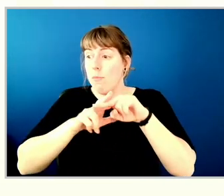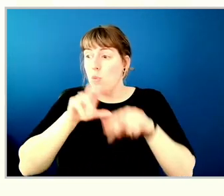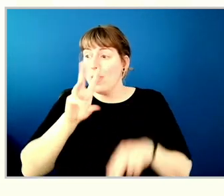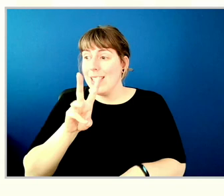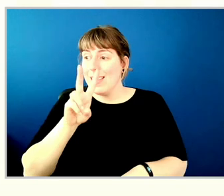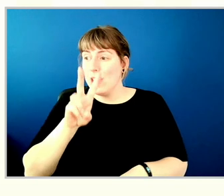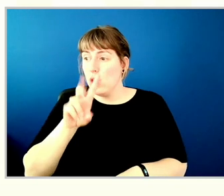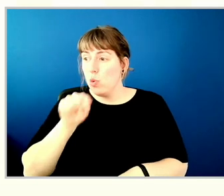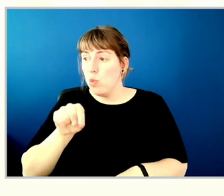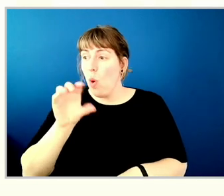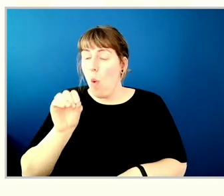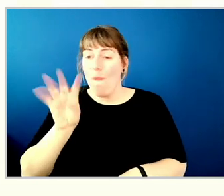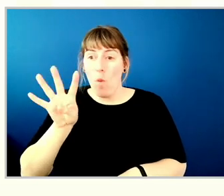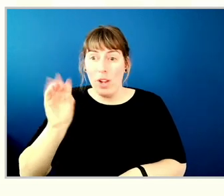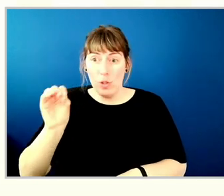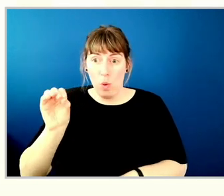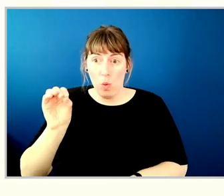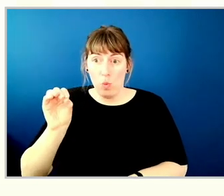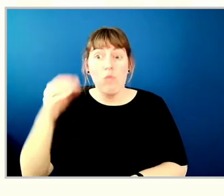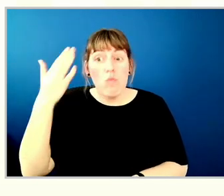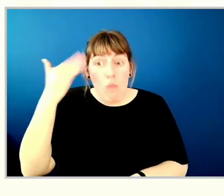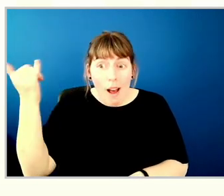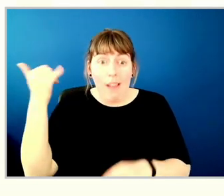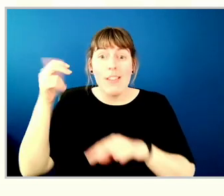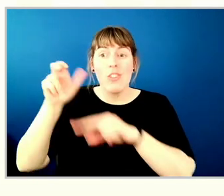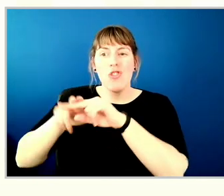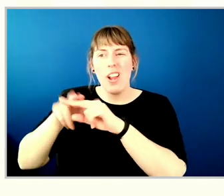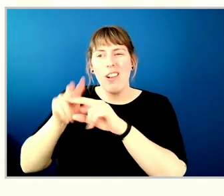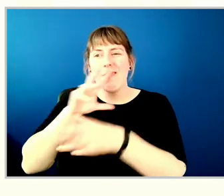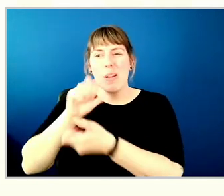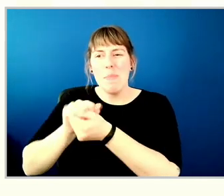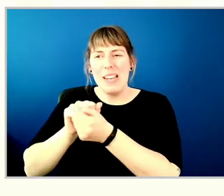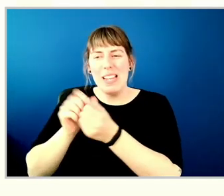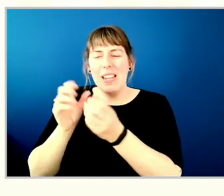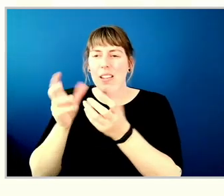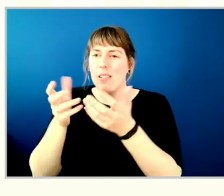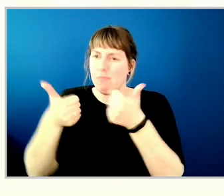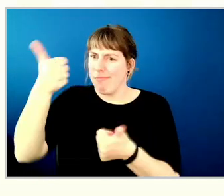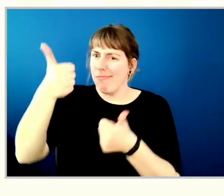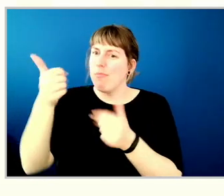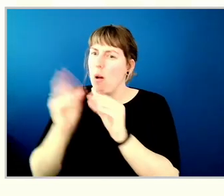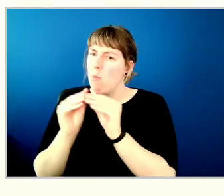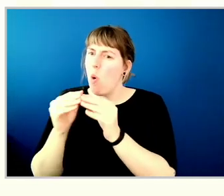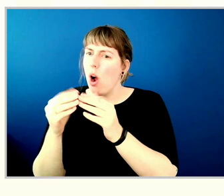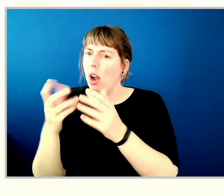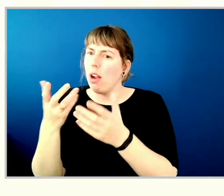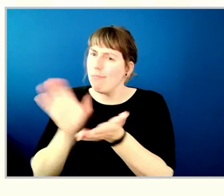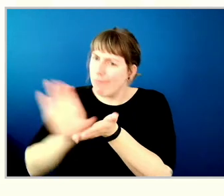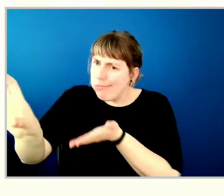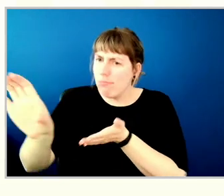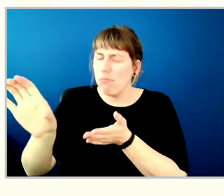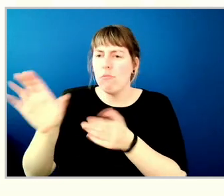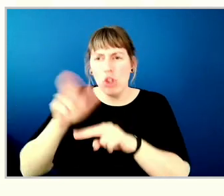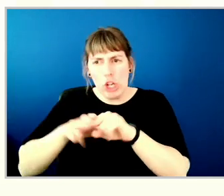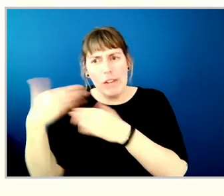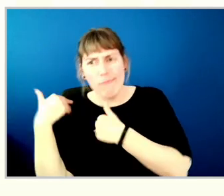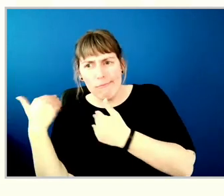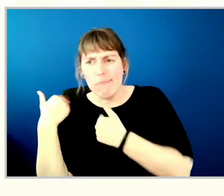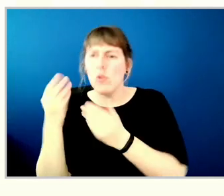because the committee chairs receive slightly higher remuneration than a board member without a chair responsibility.